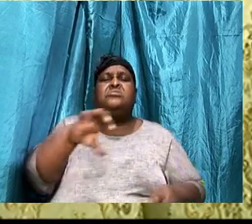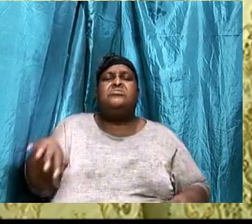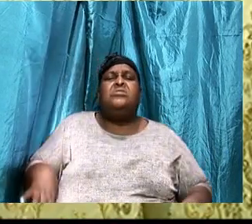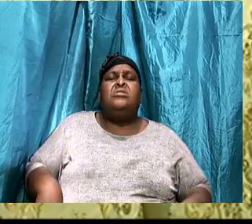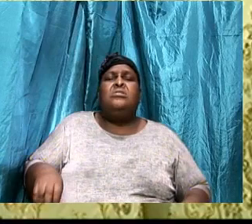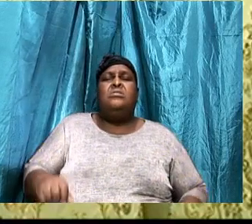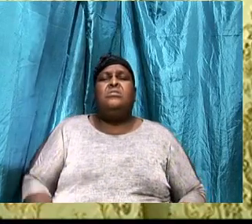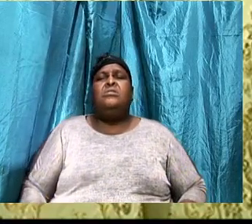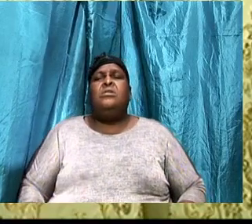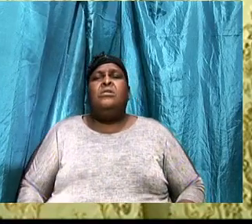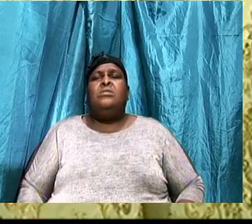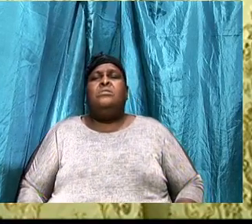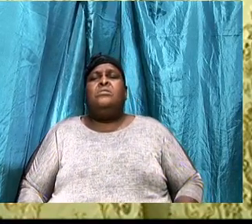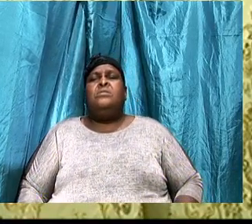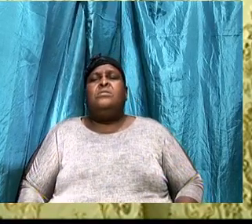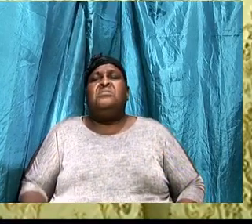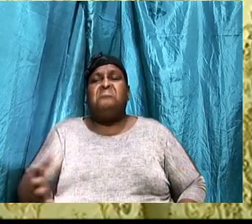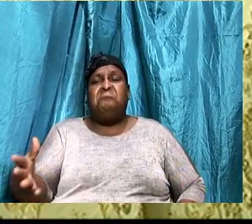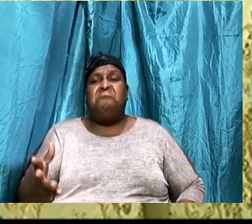important to us.